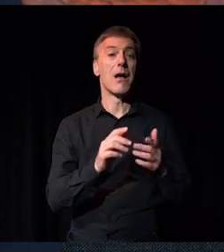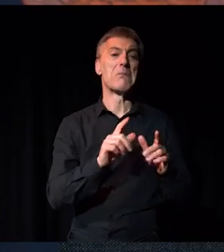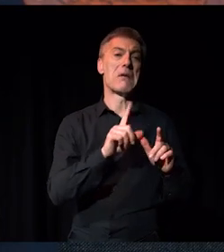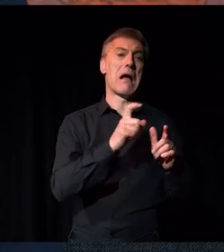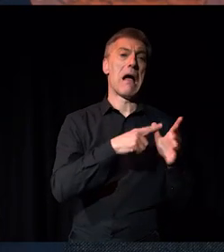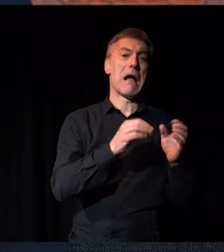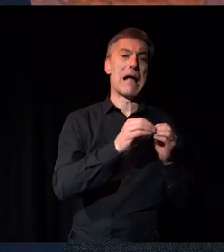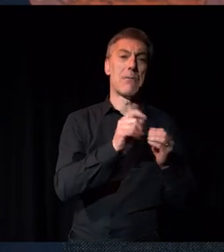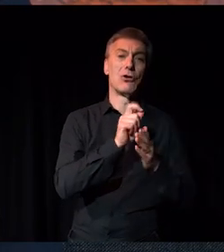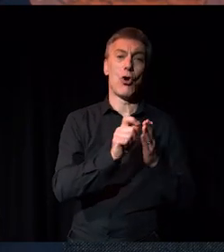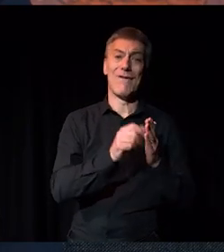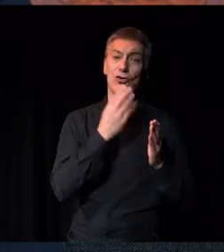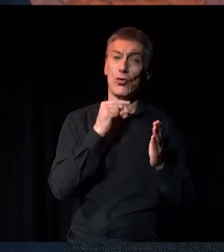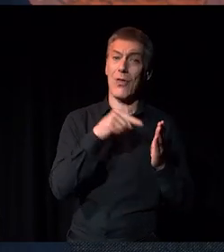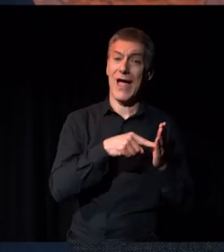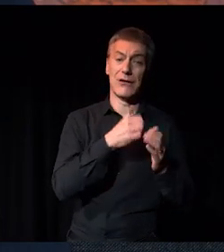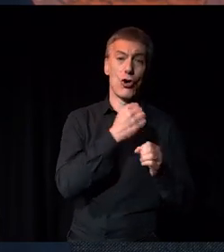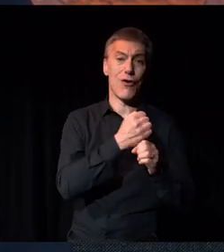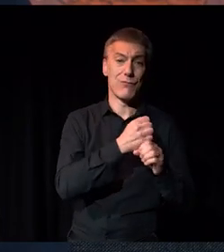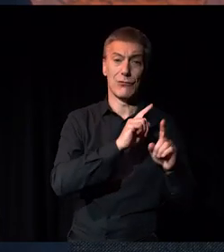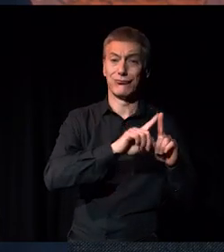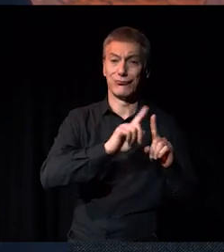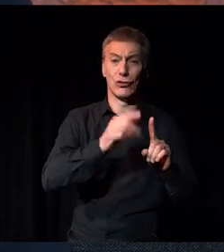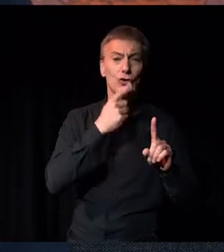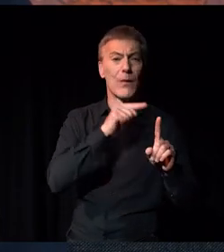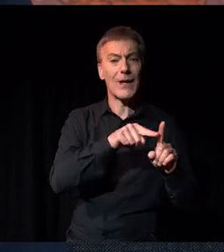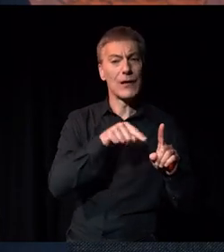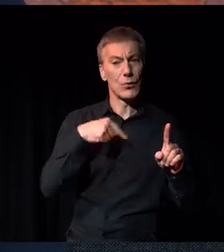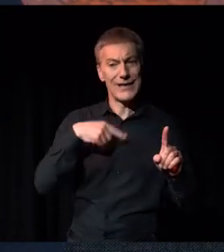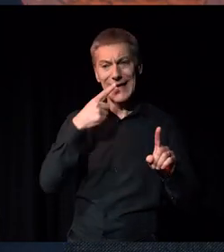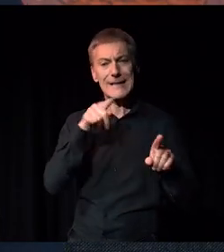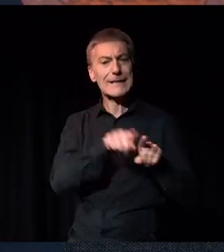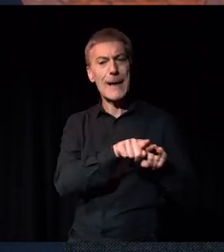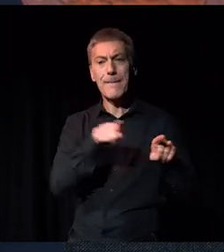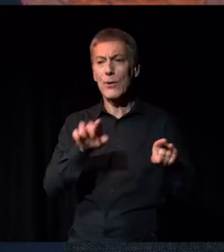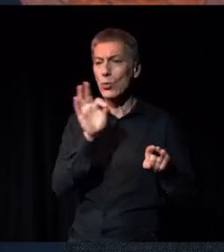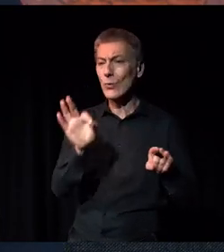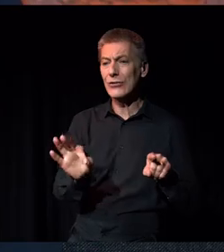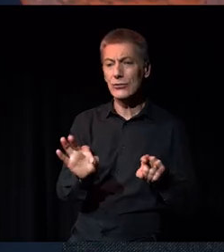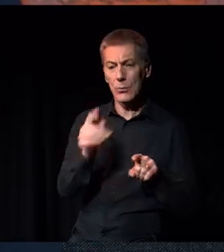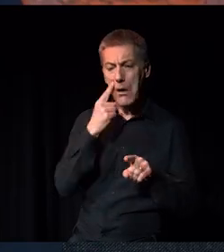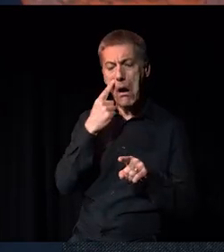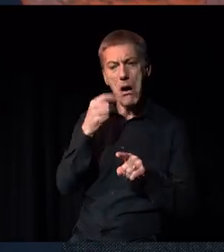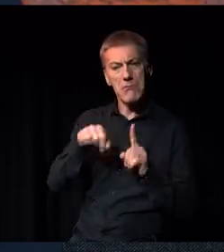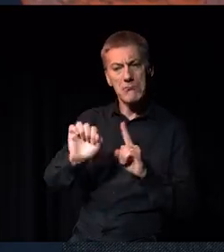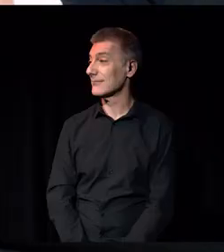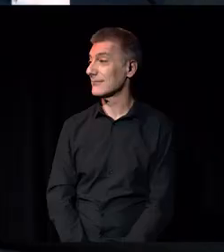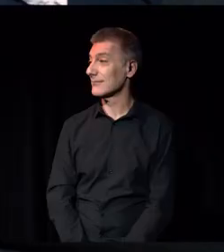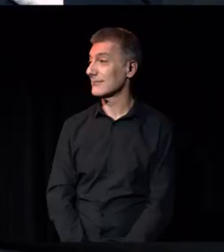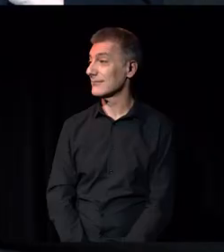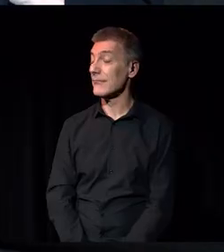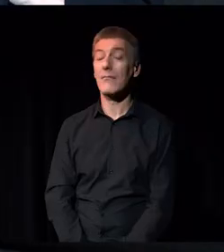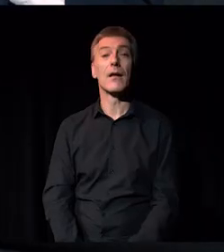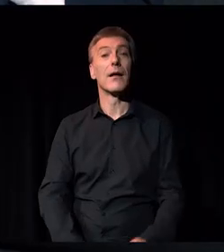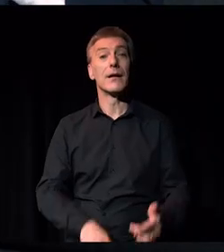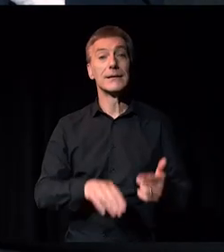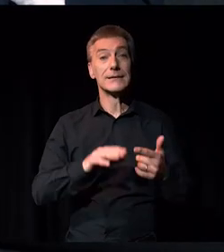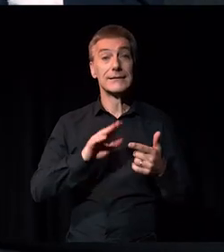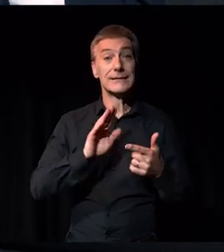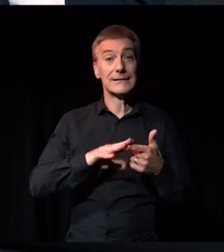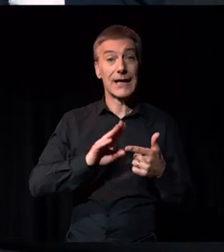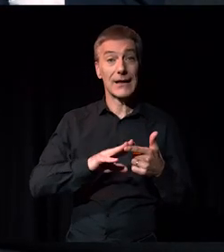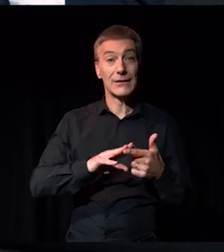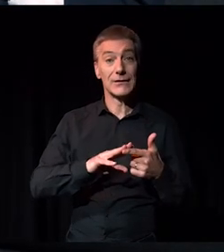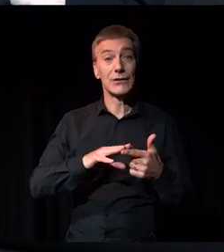office use, and it will allow us then to measure within our sector and without. The second one is to